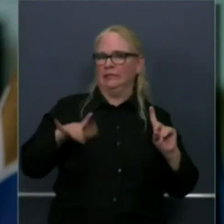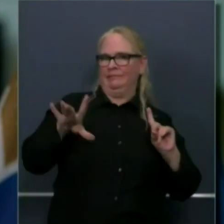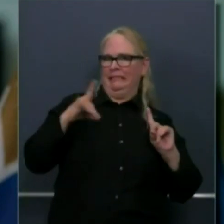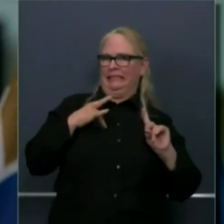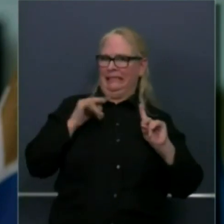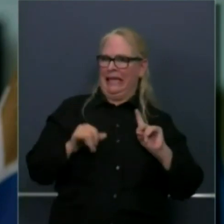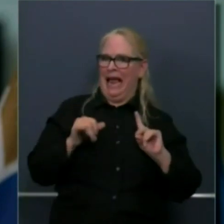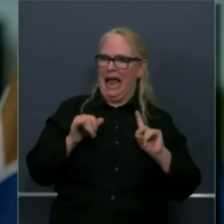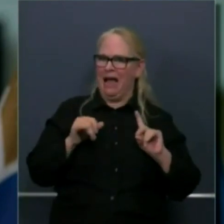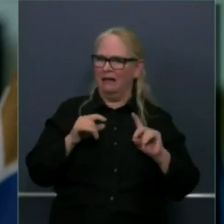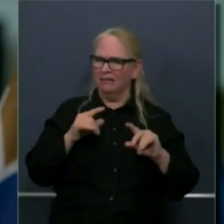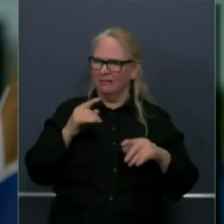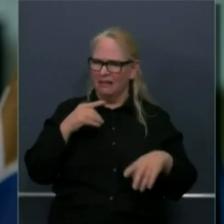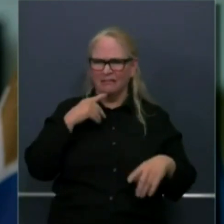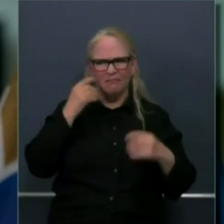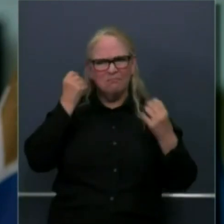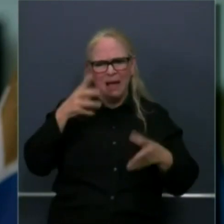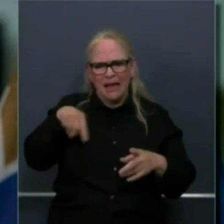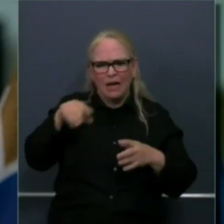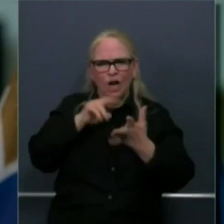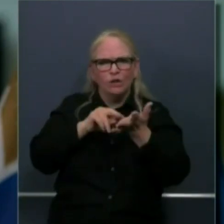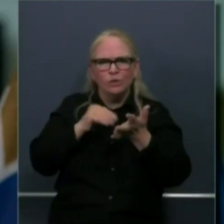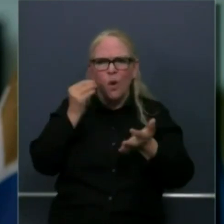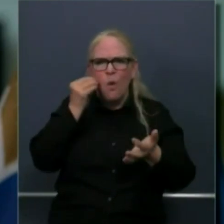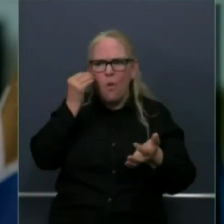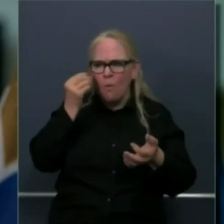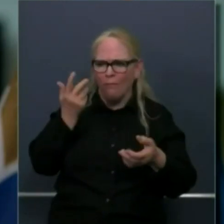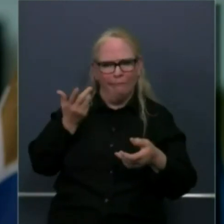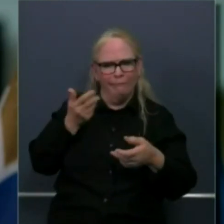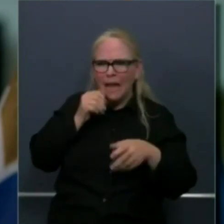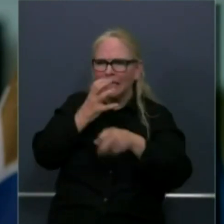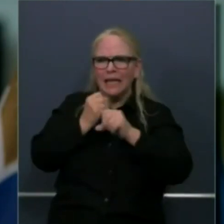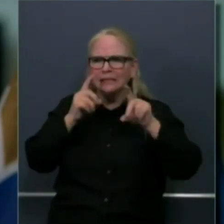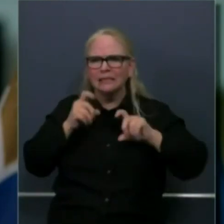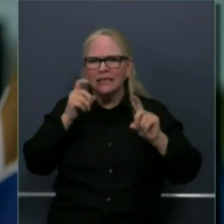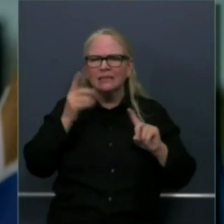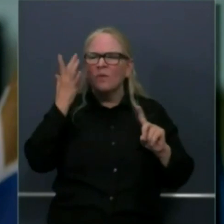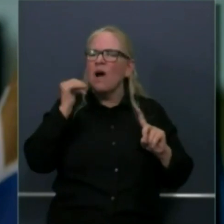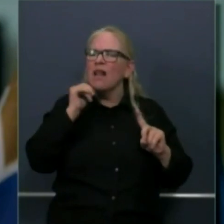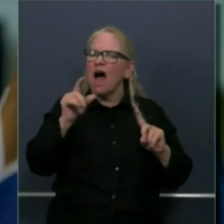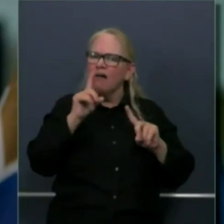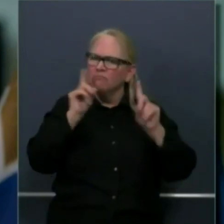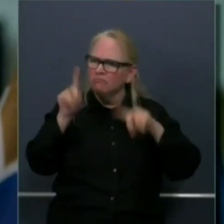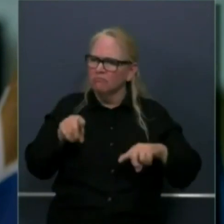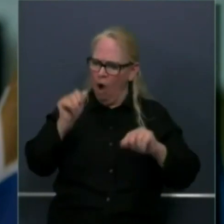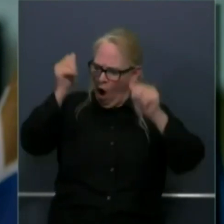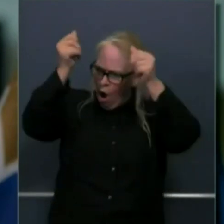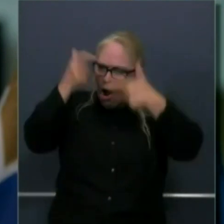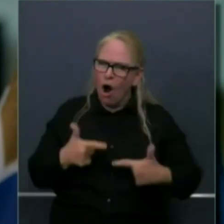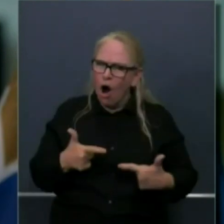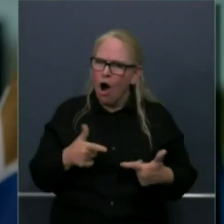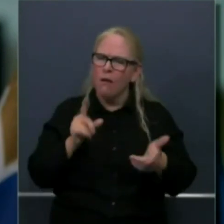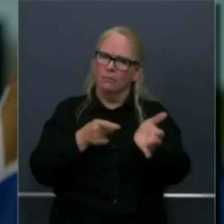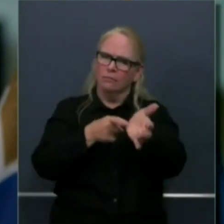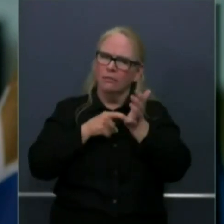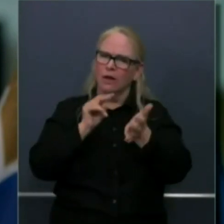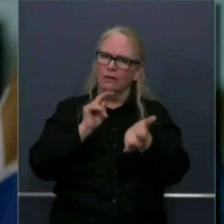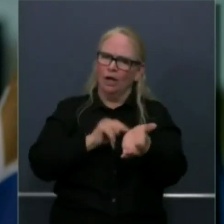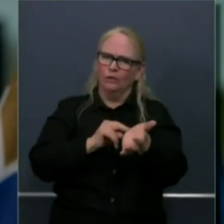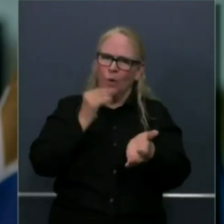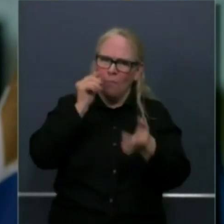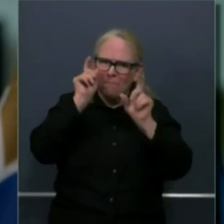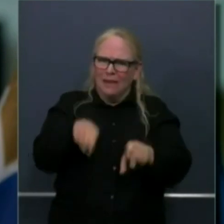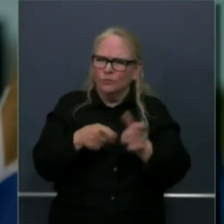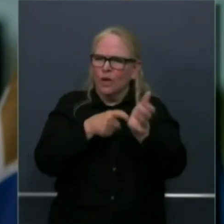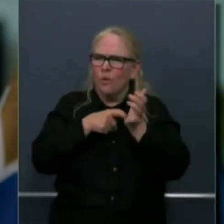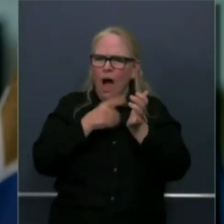Why haven't you mandated universal testing in nursing homes like other states have? Are there any plans to do so? There are plans to do so. We just need to be in an adequate